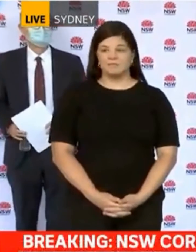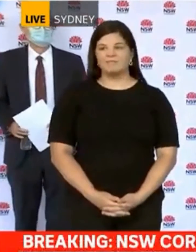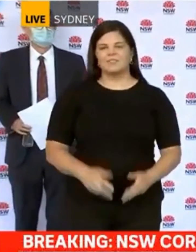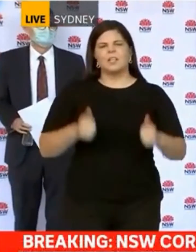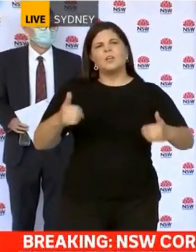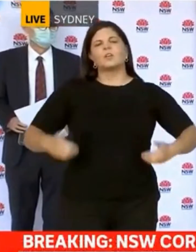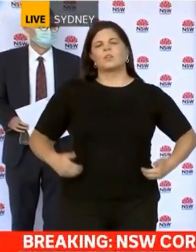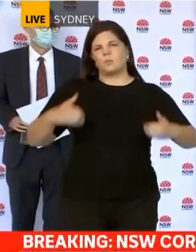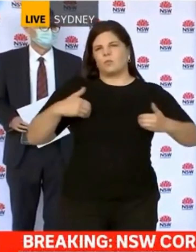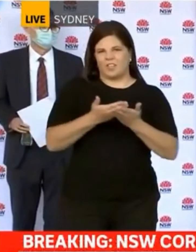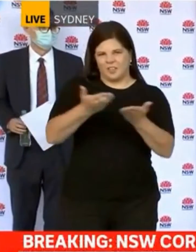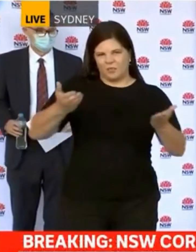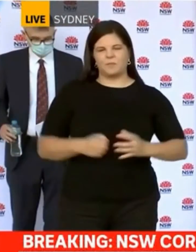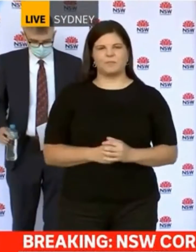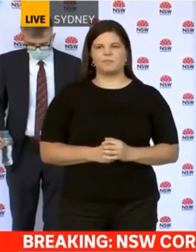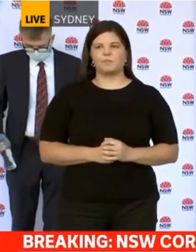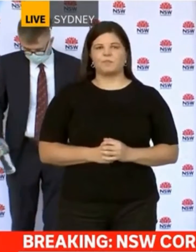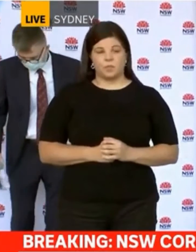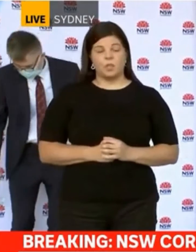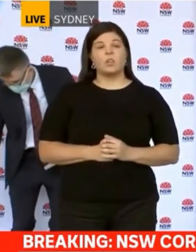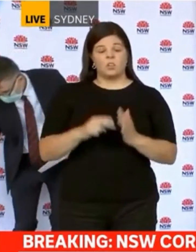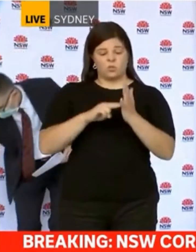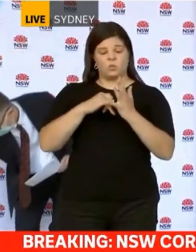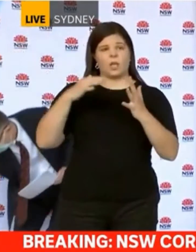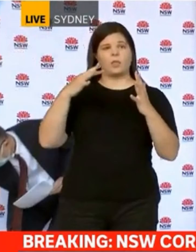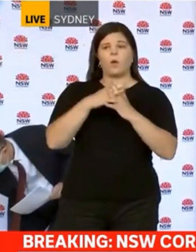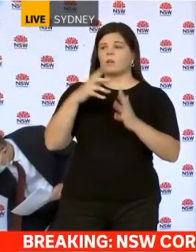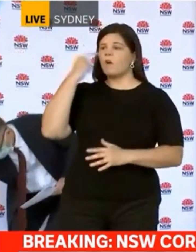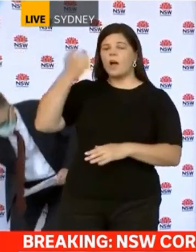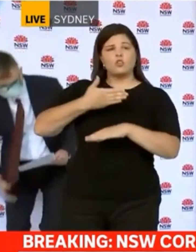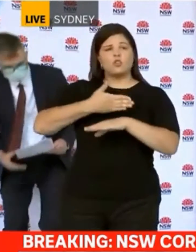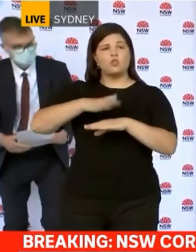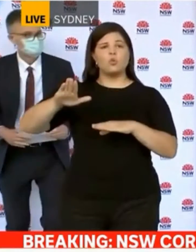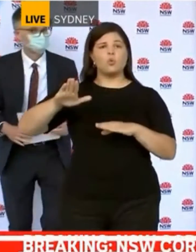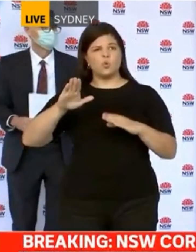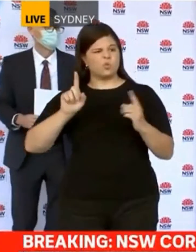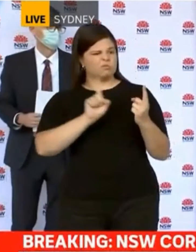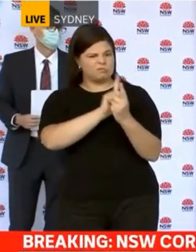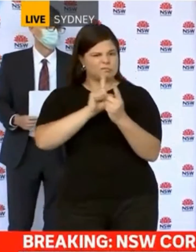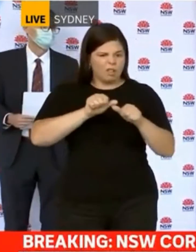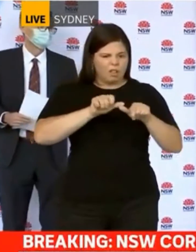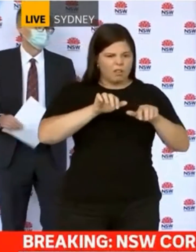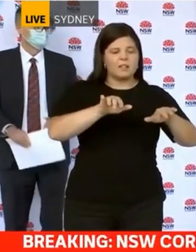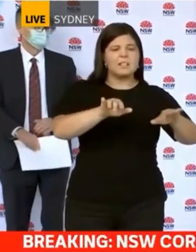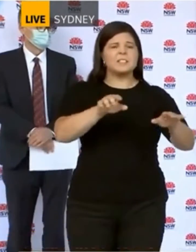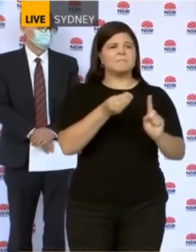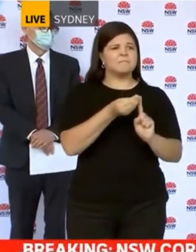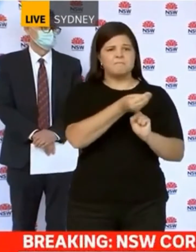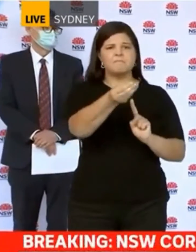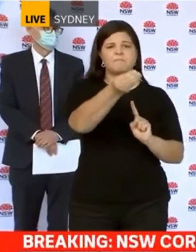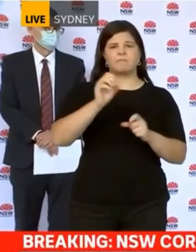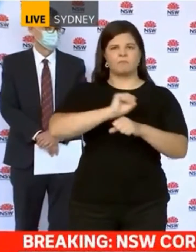Good morning everybody. New South Wales had five cases of community transmission last night and Dr McAnulty